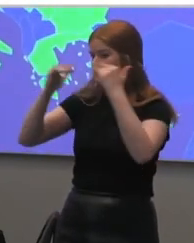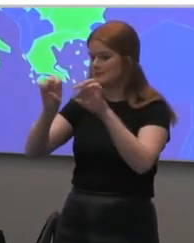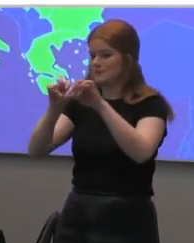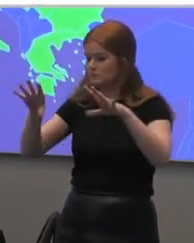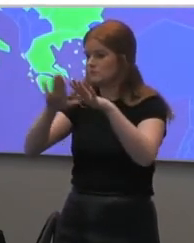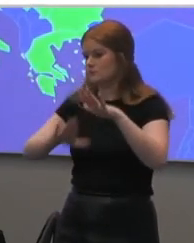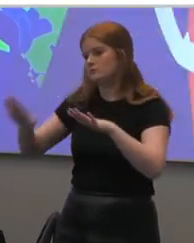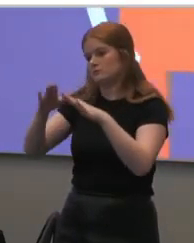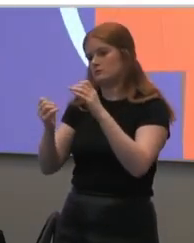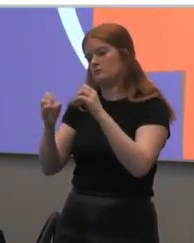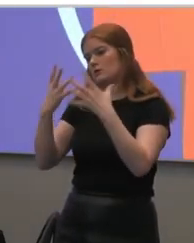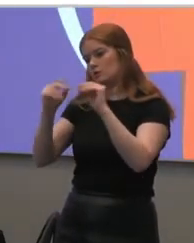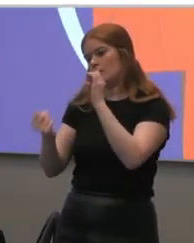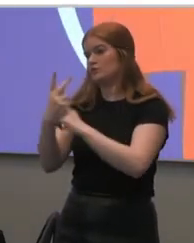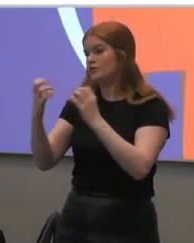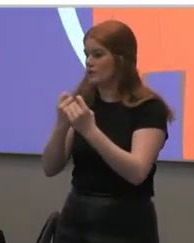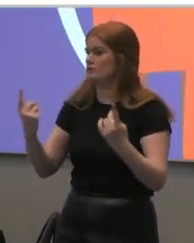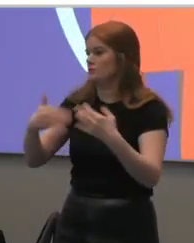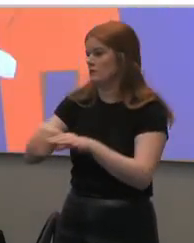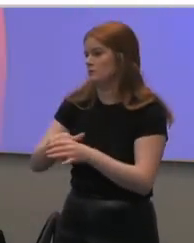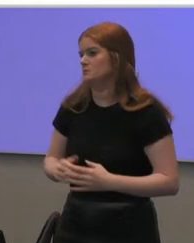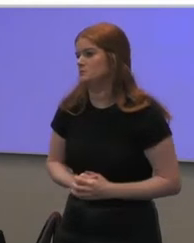educational opportunities for everyone.